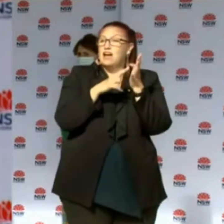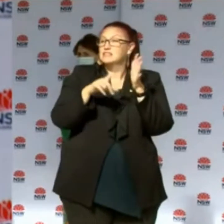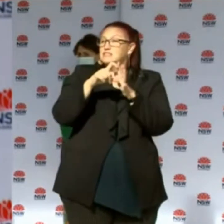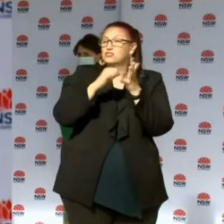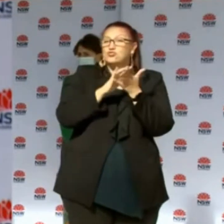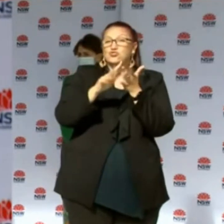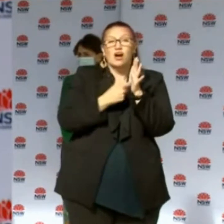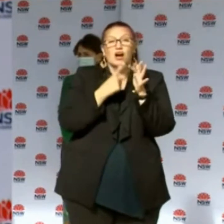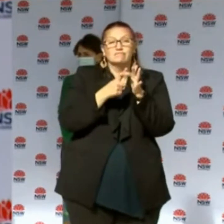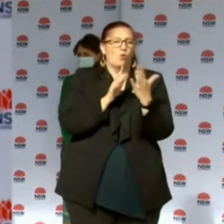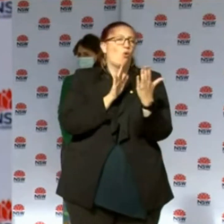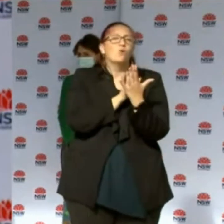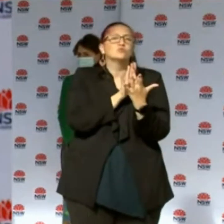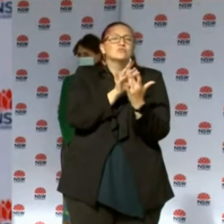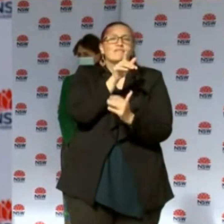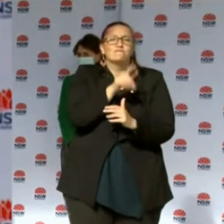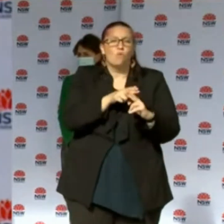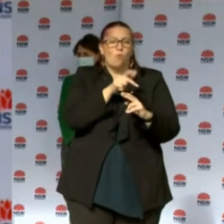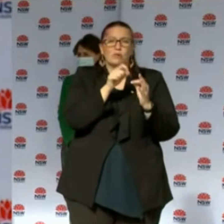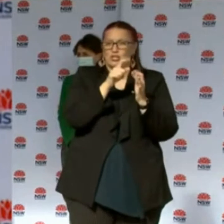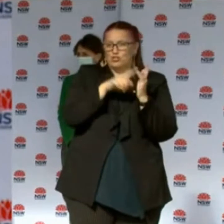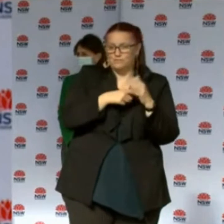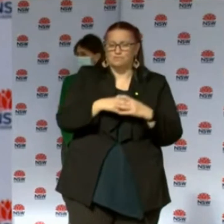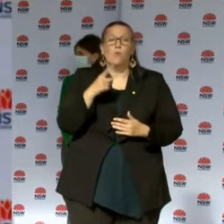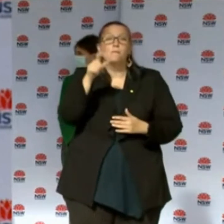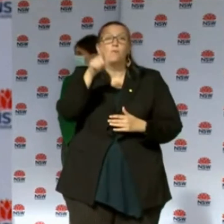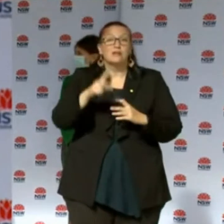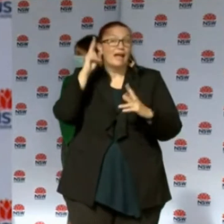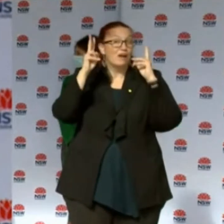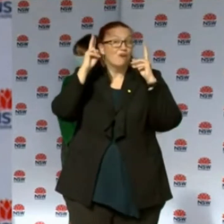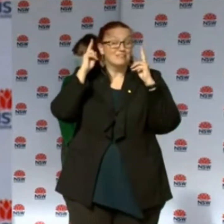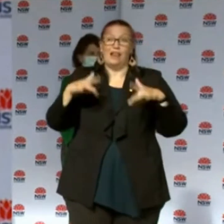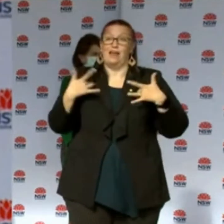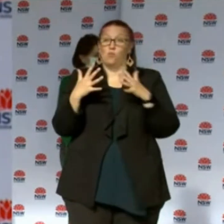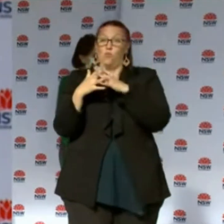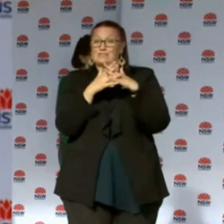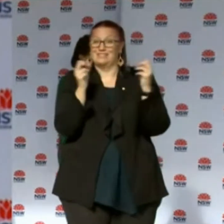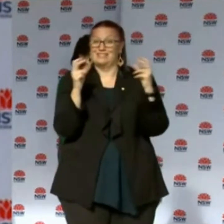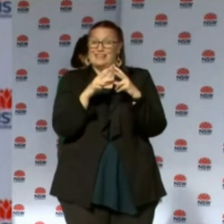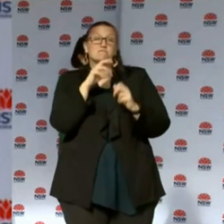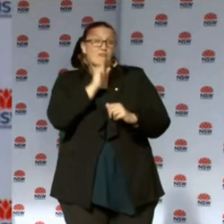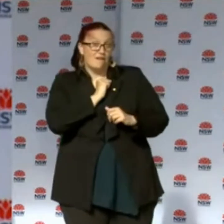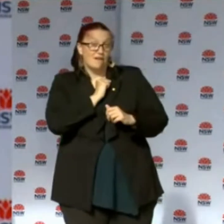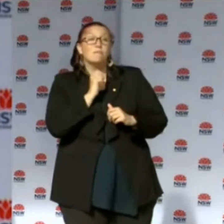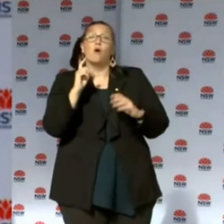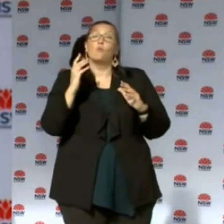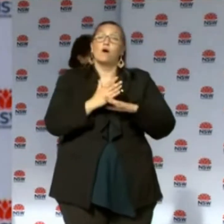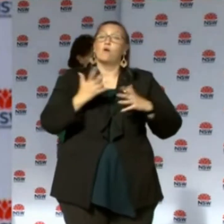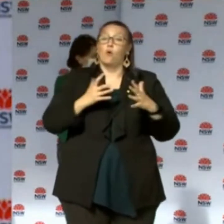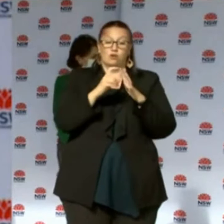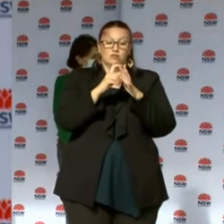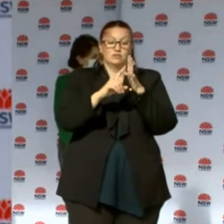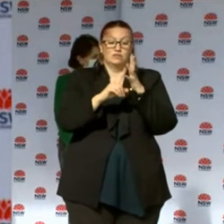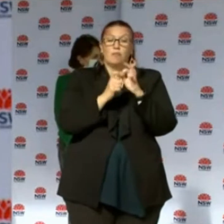case from the Bondi cluster. There's a hairdresser from Western Sydney who works in Double Bay and he's not linked to a known case or